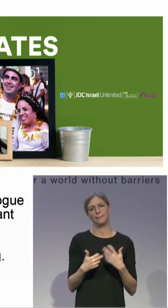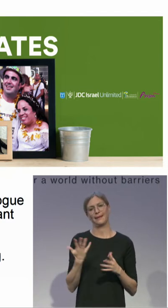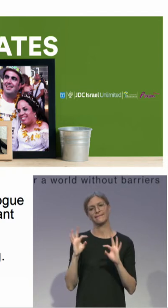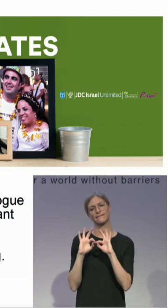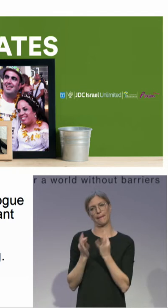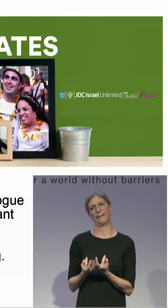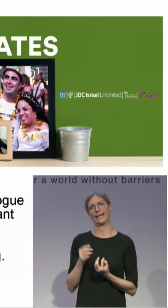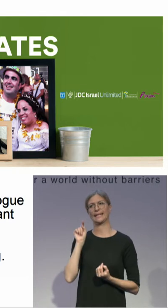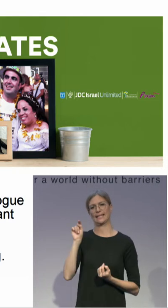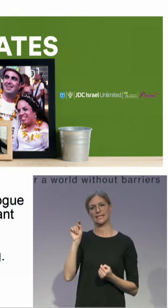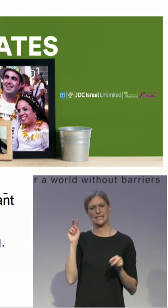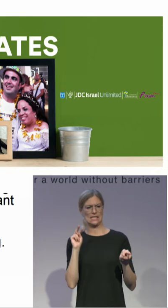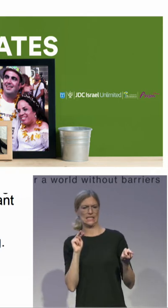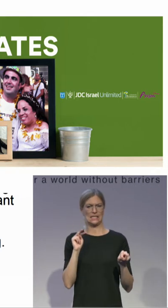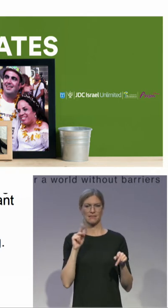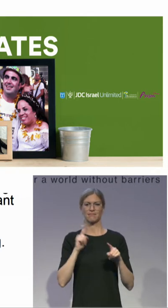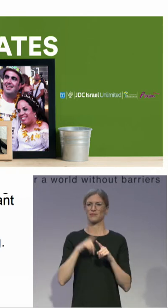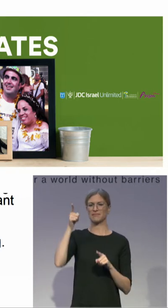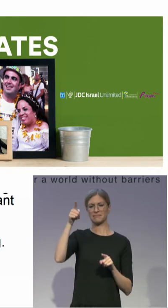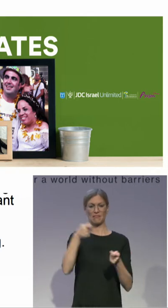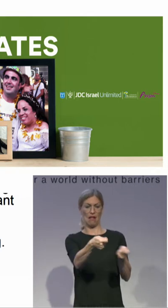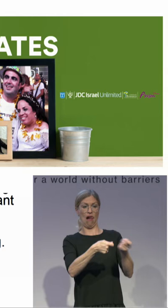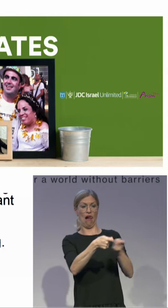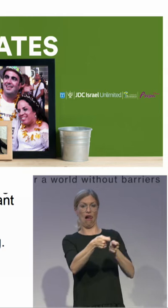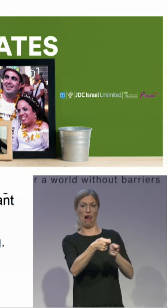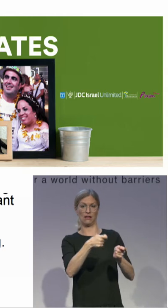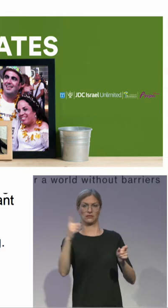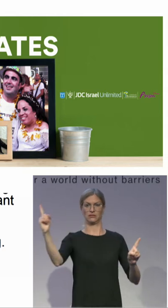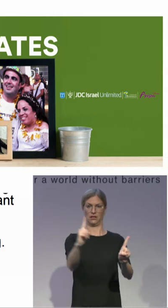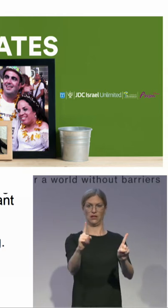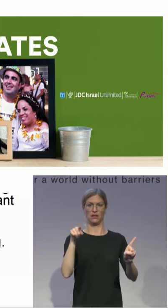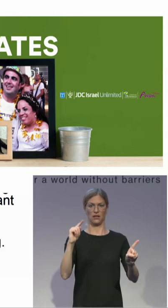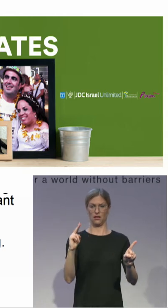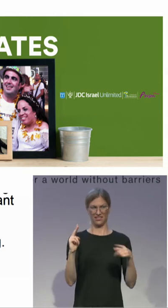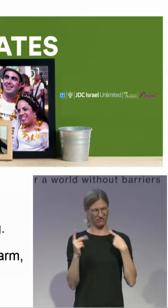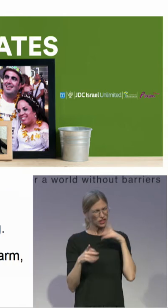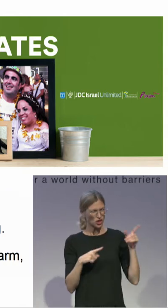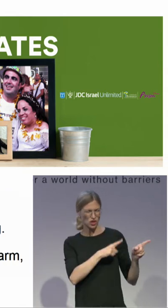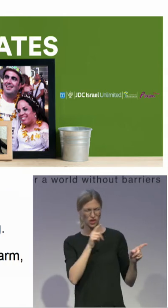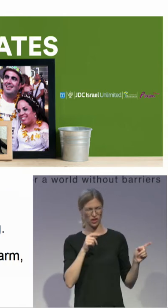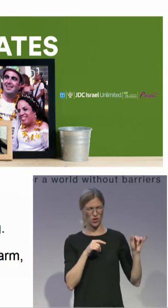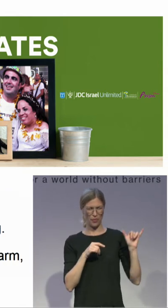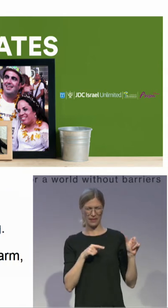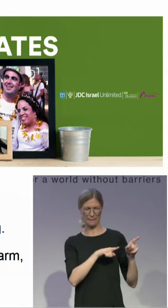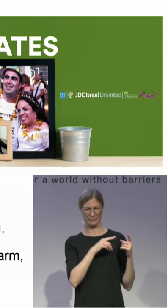think that this program will do harm, like Yotam said. So in parallel to this program,